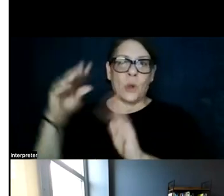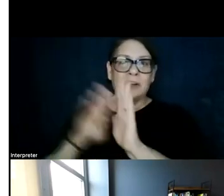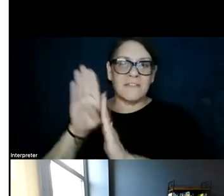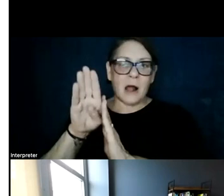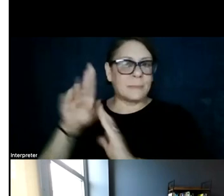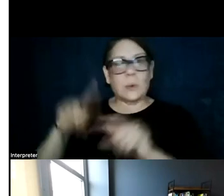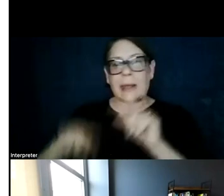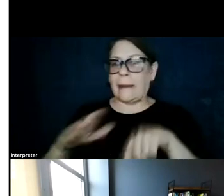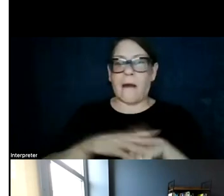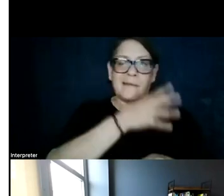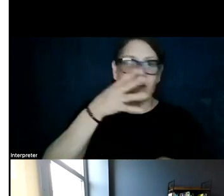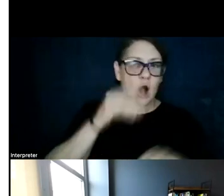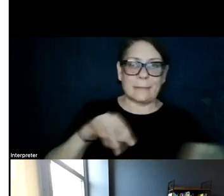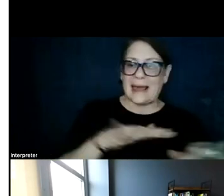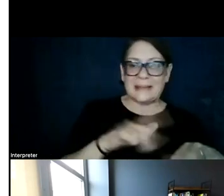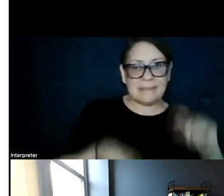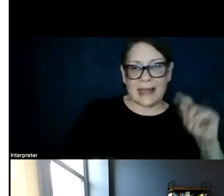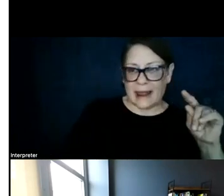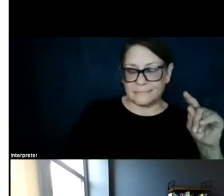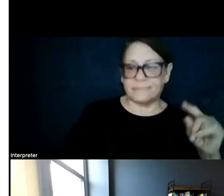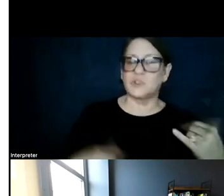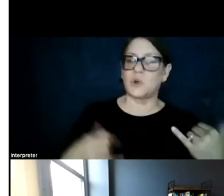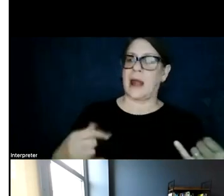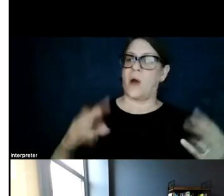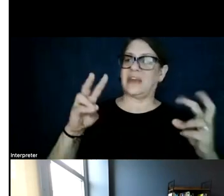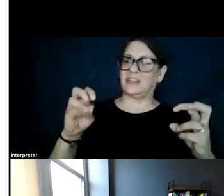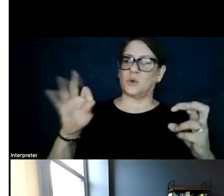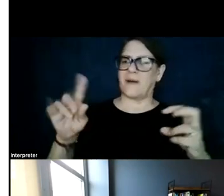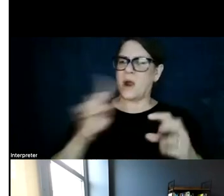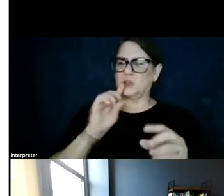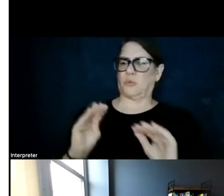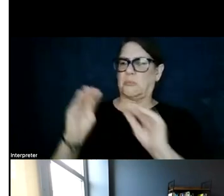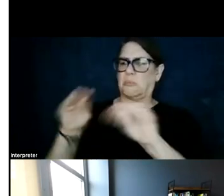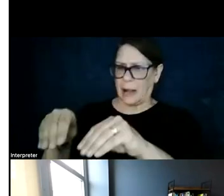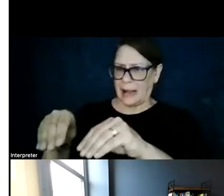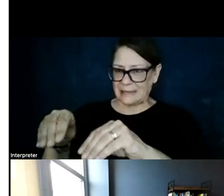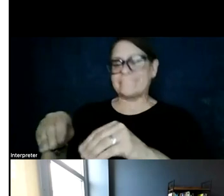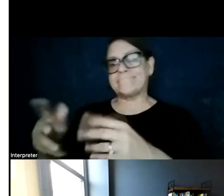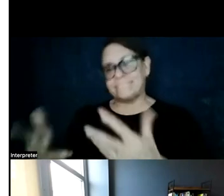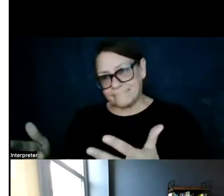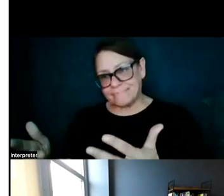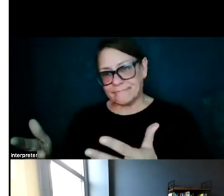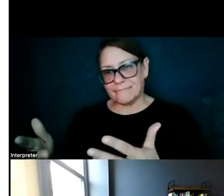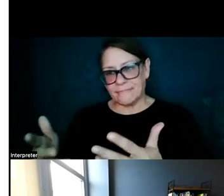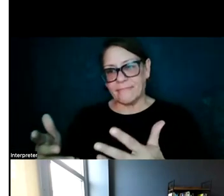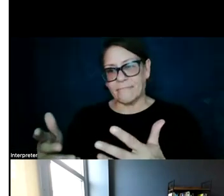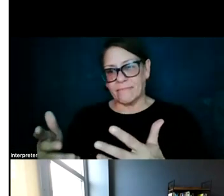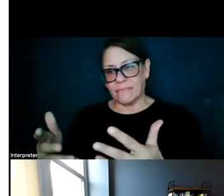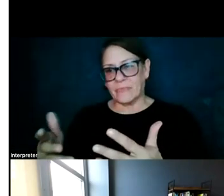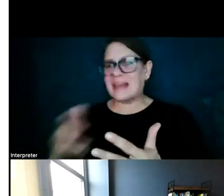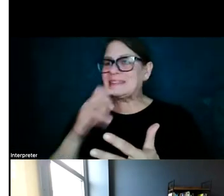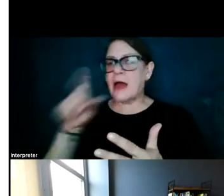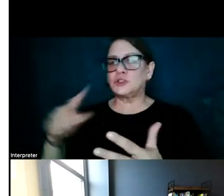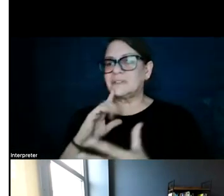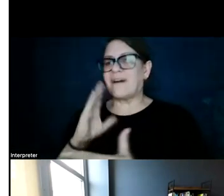prime farmland. So now the issue of siding has encroached in not just natural